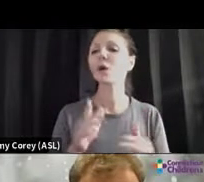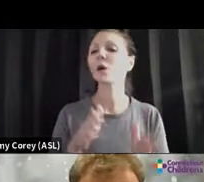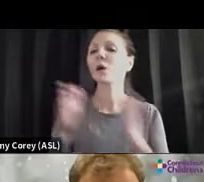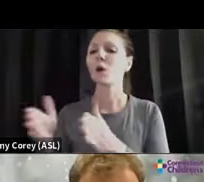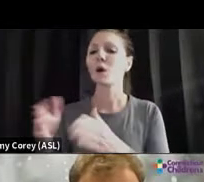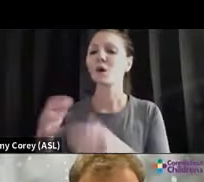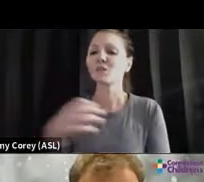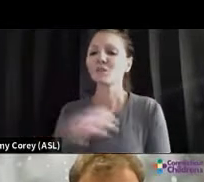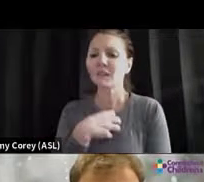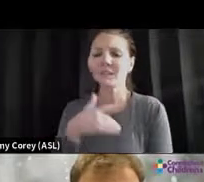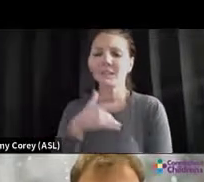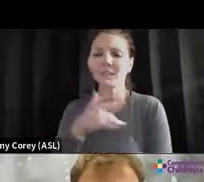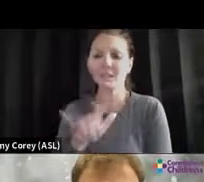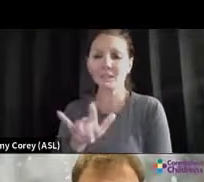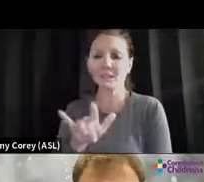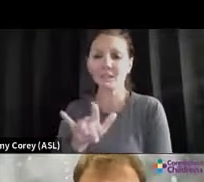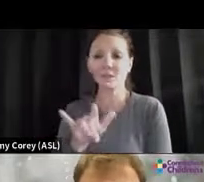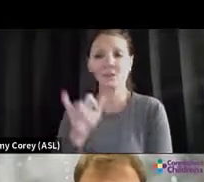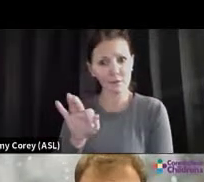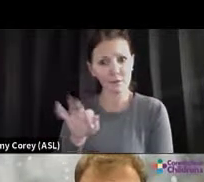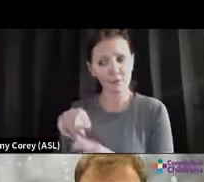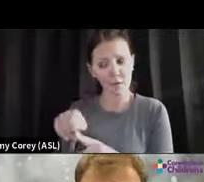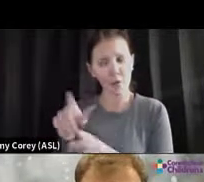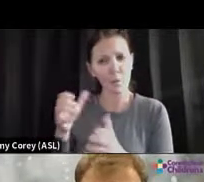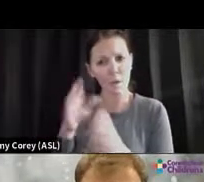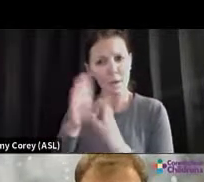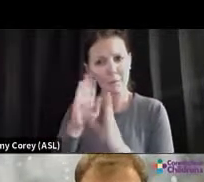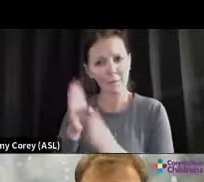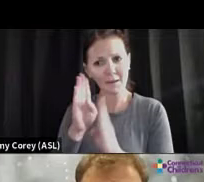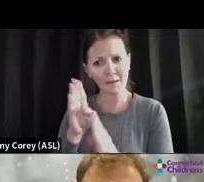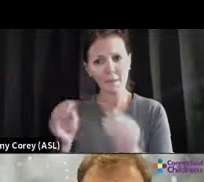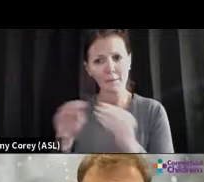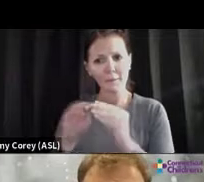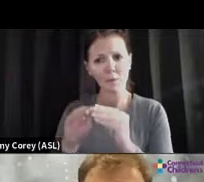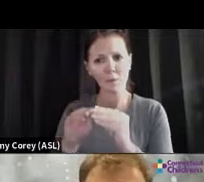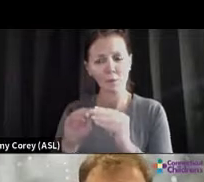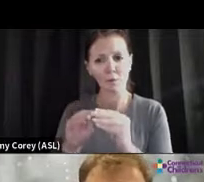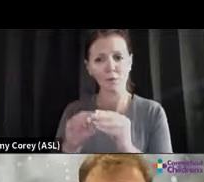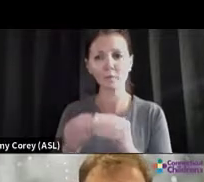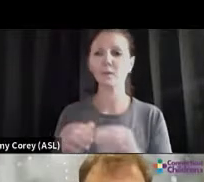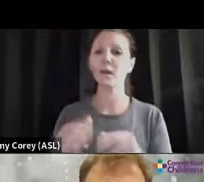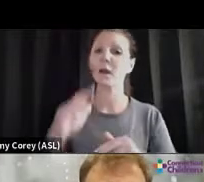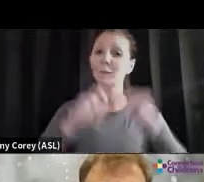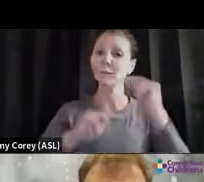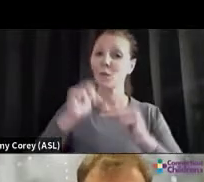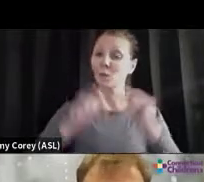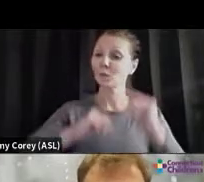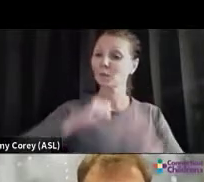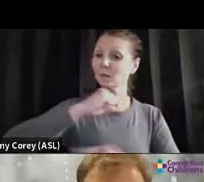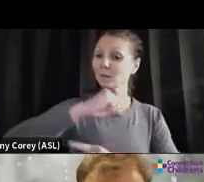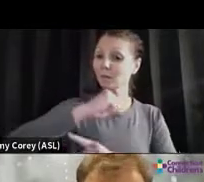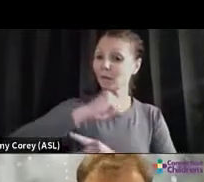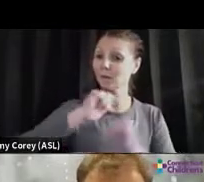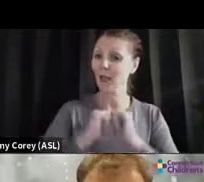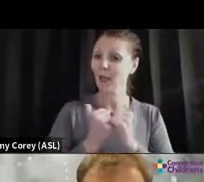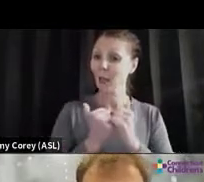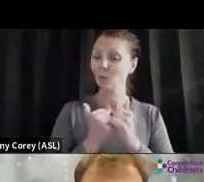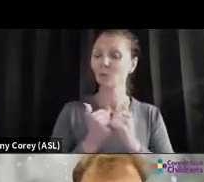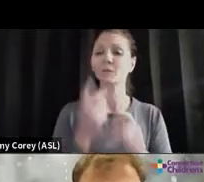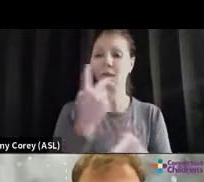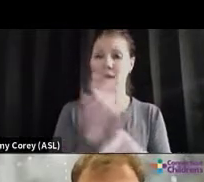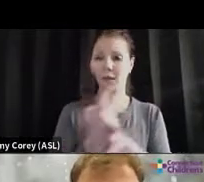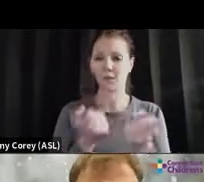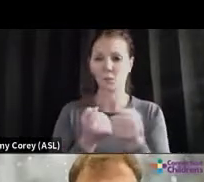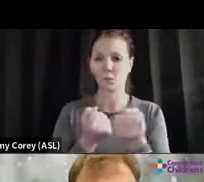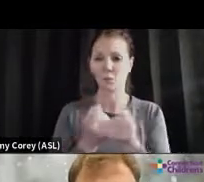more attention to these kids. And if we're going to build resilience, we can do this through a couple of things. We can keep supportive relationships.